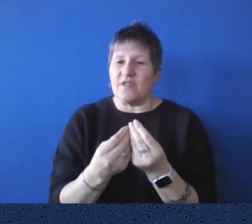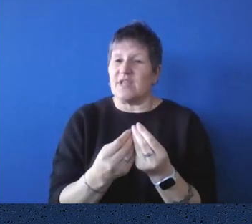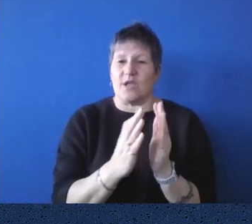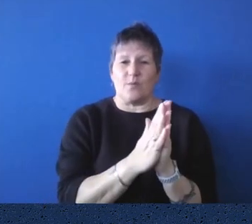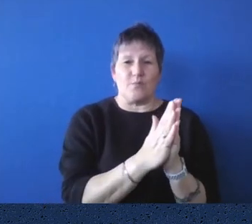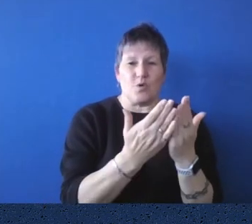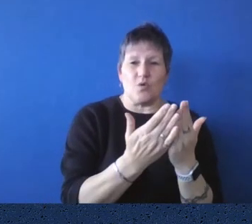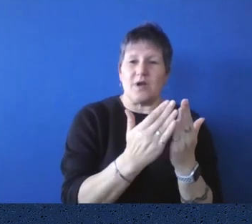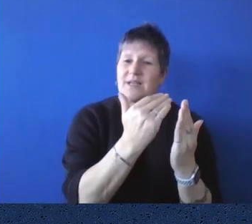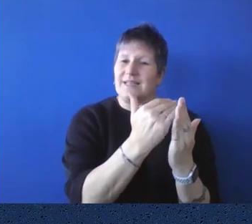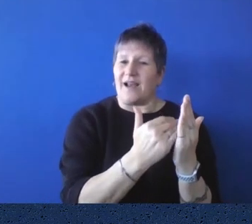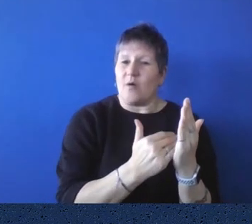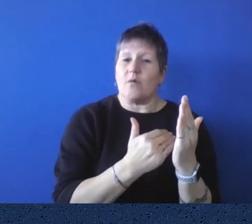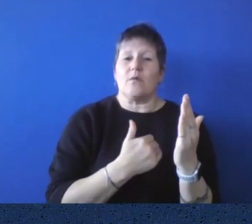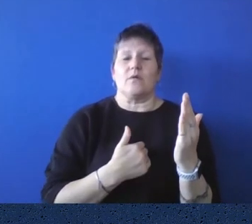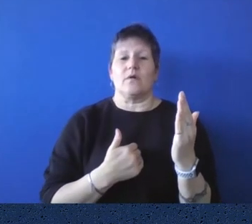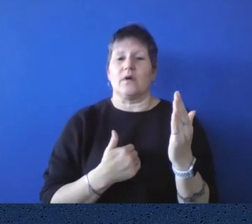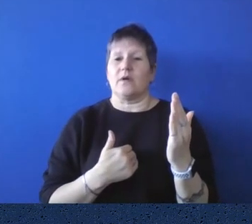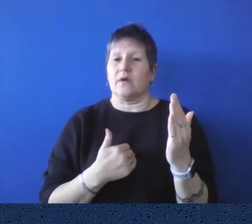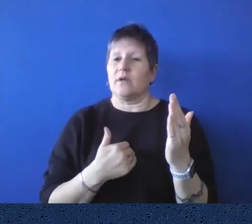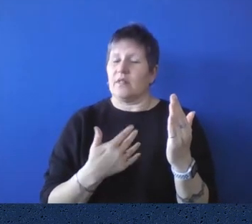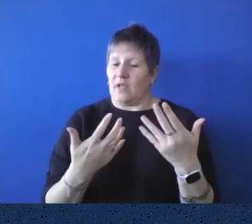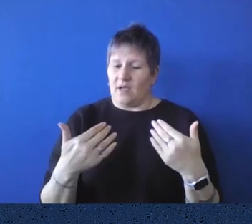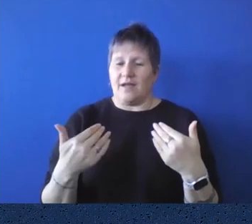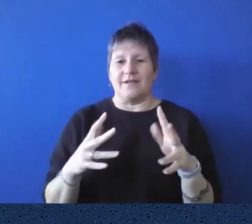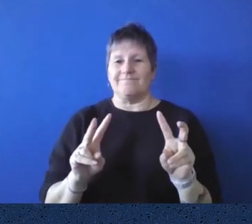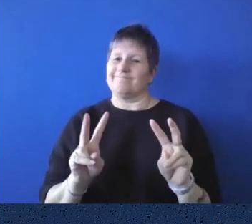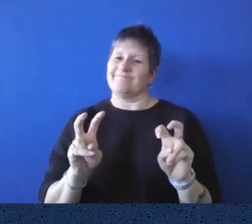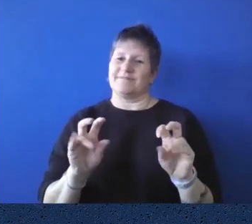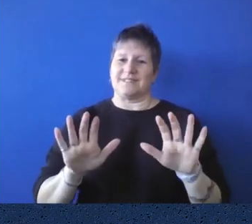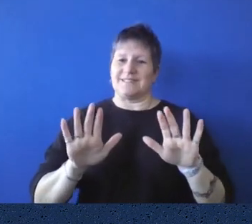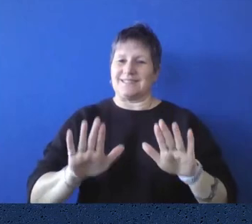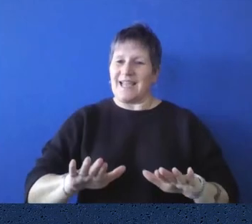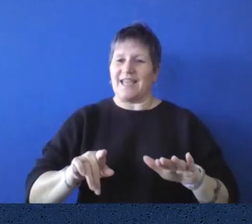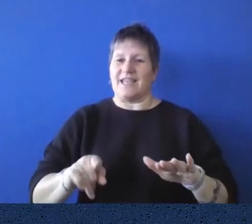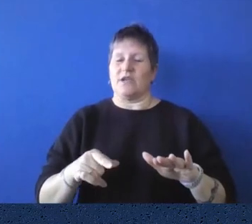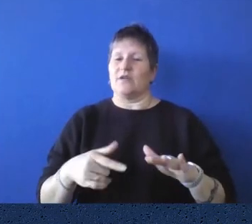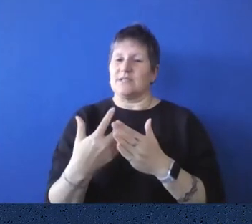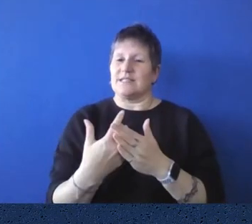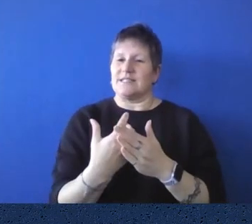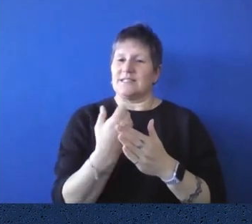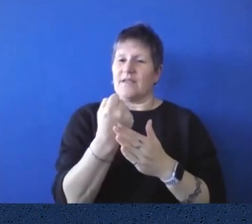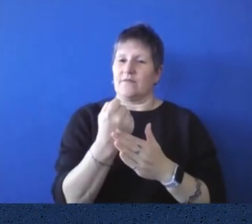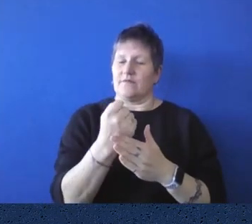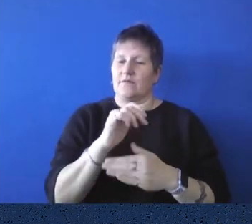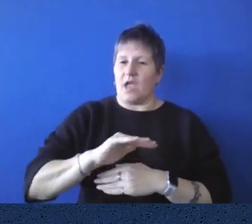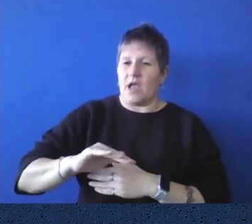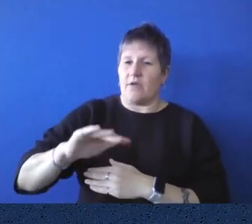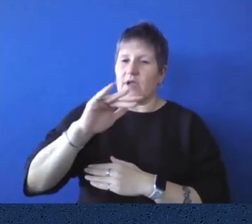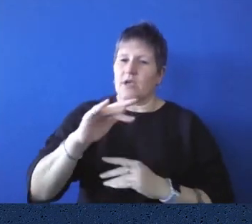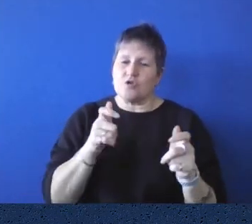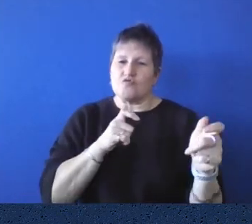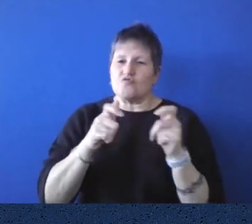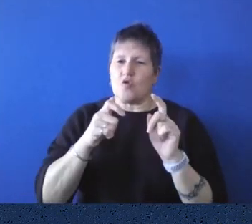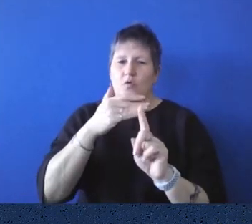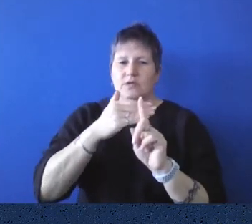live in a secure spot. Um, and, um, it's, uh, climate controlled and limited access